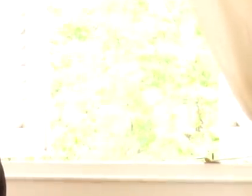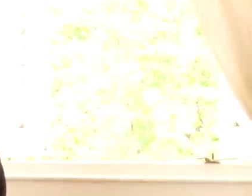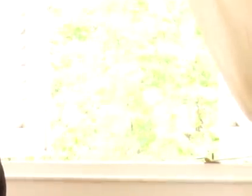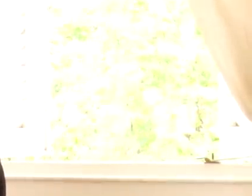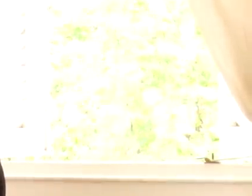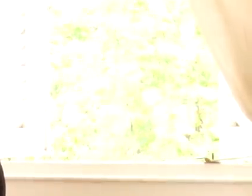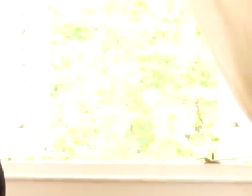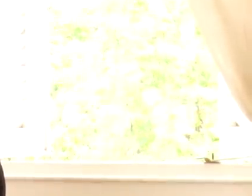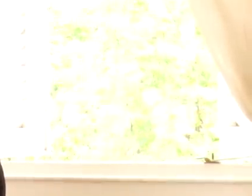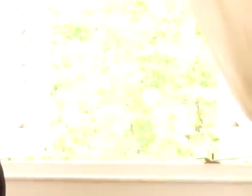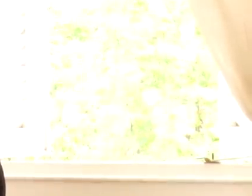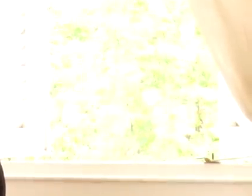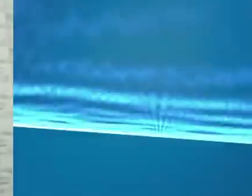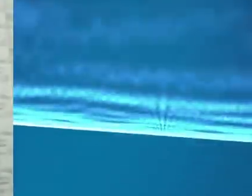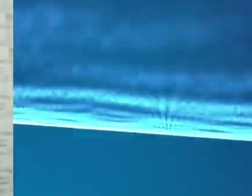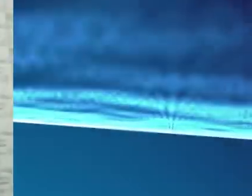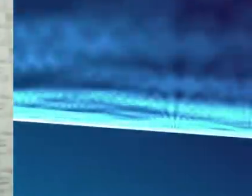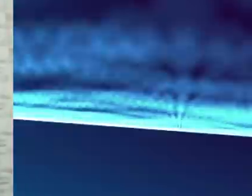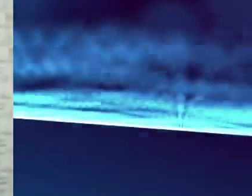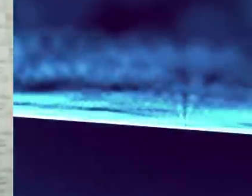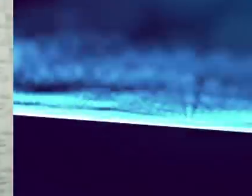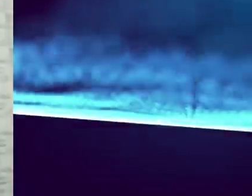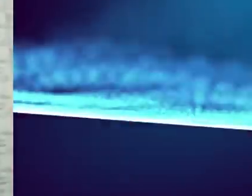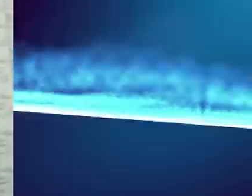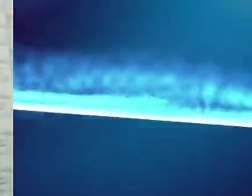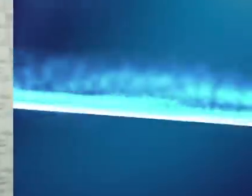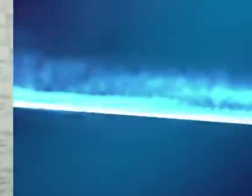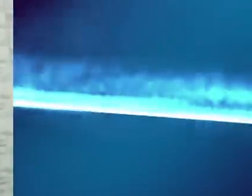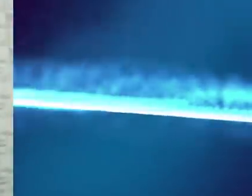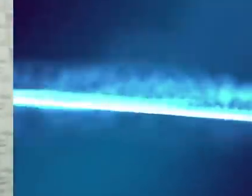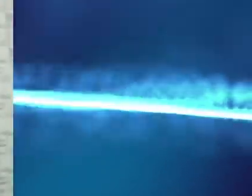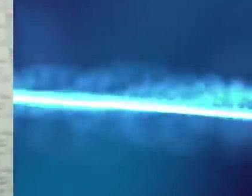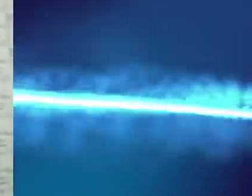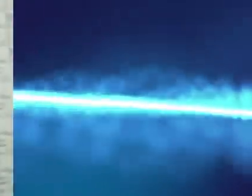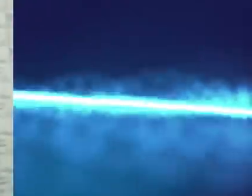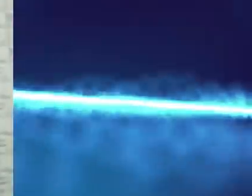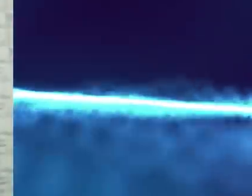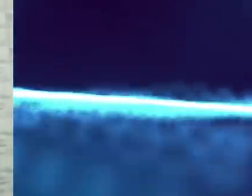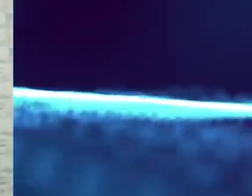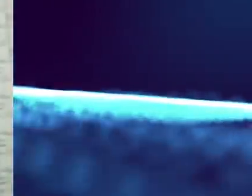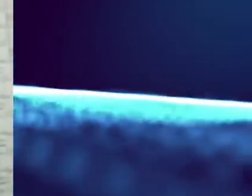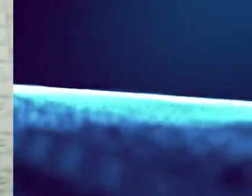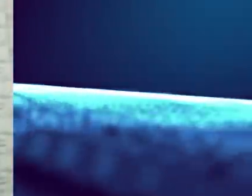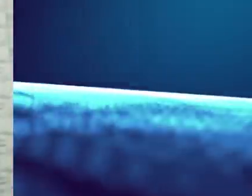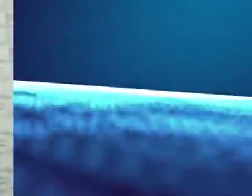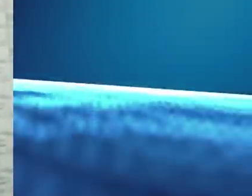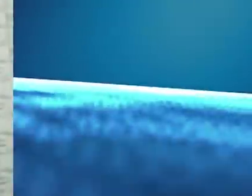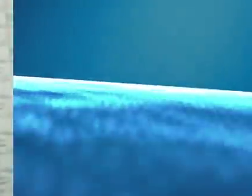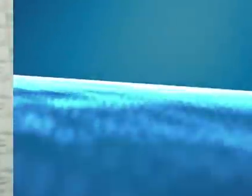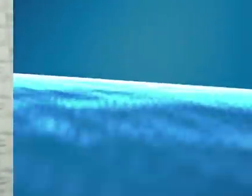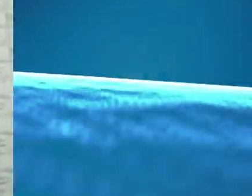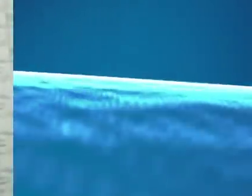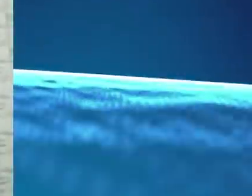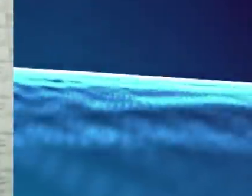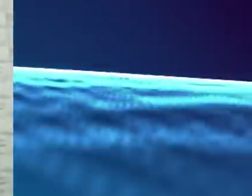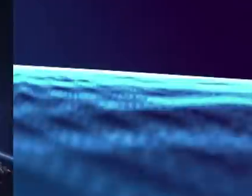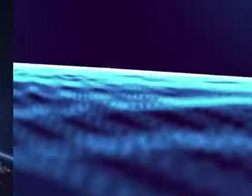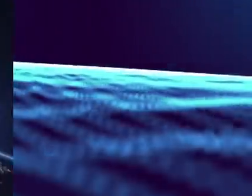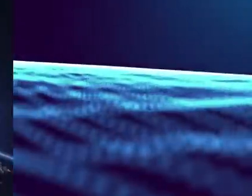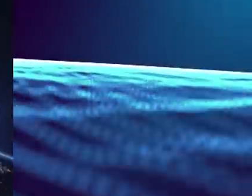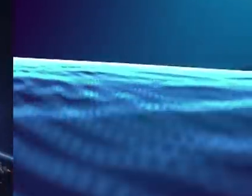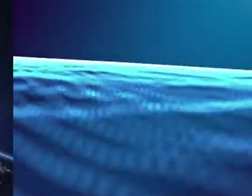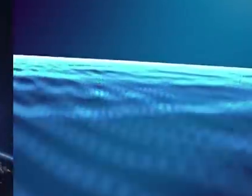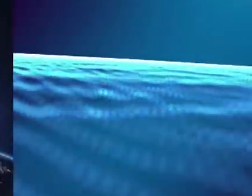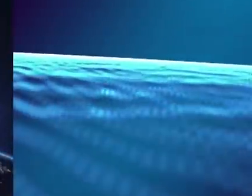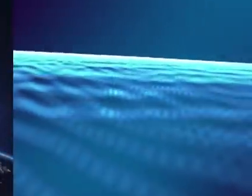distribute the thermometers, pulse oximeters and the ankle bracelets to those in home isolation? So, the pulse